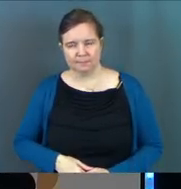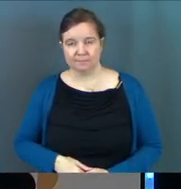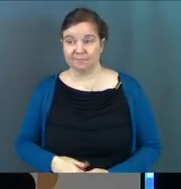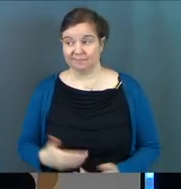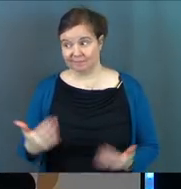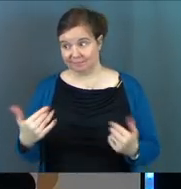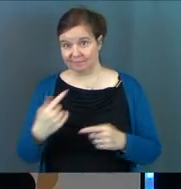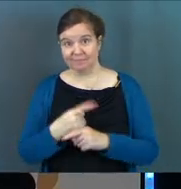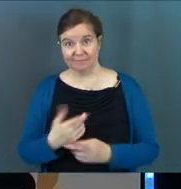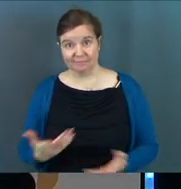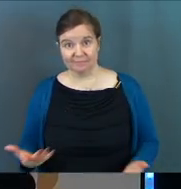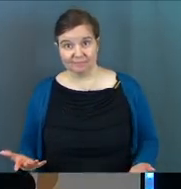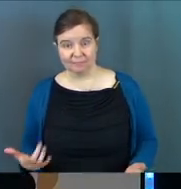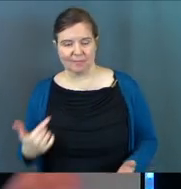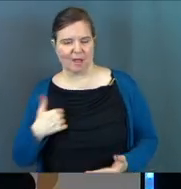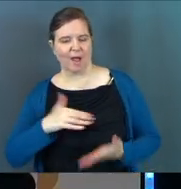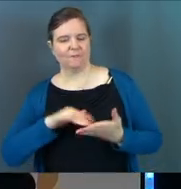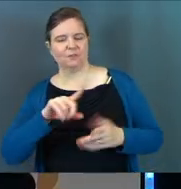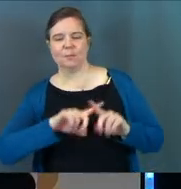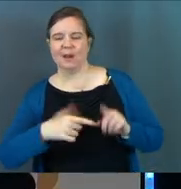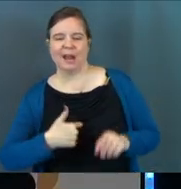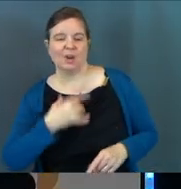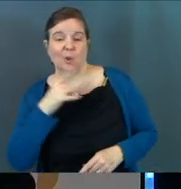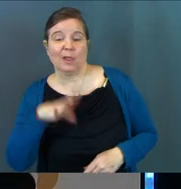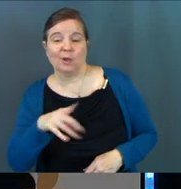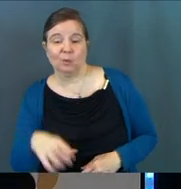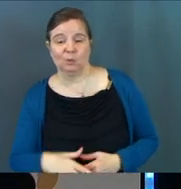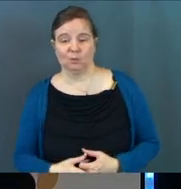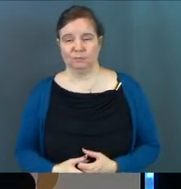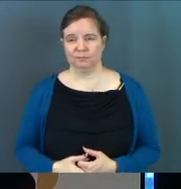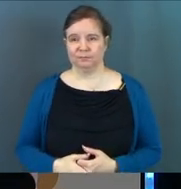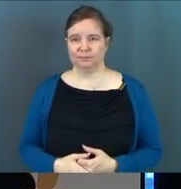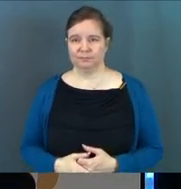Come on. I forgive you, but I don't like you.